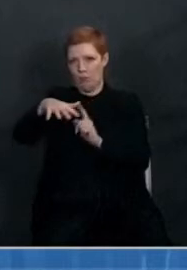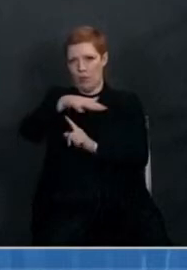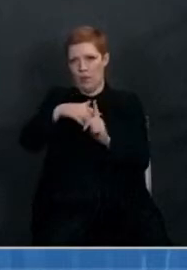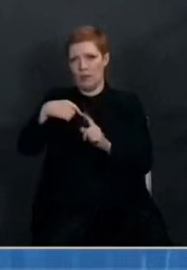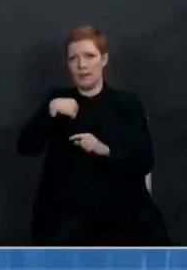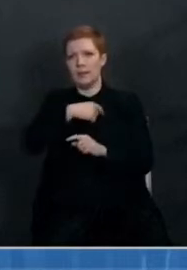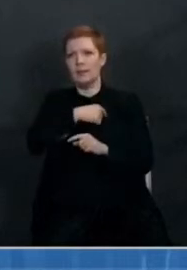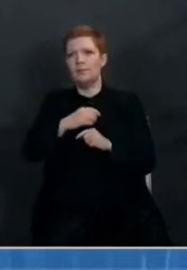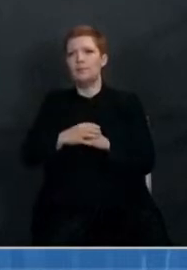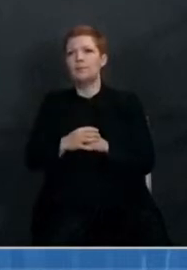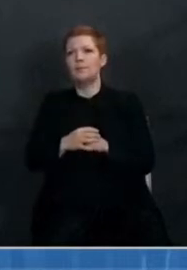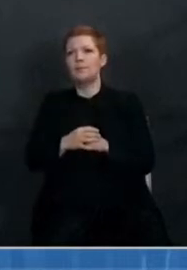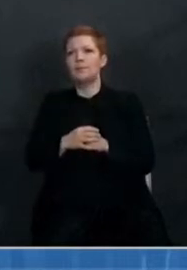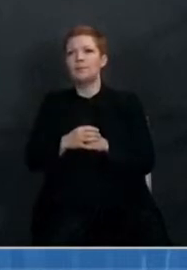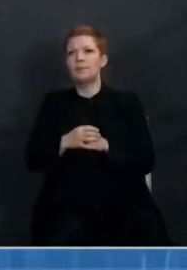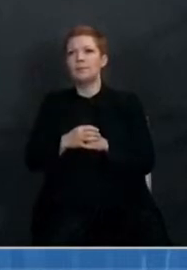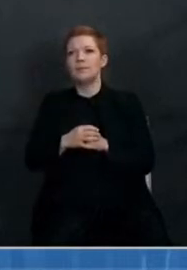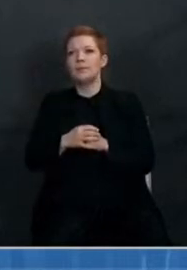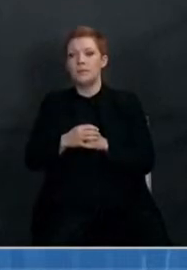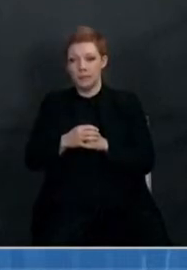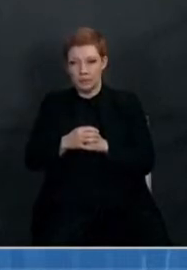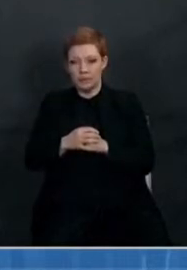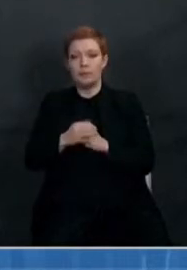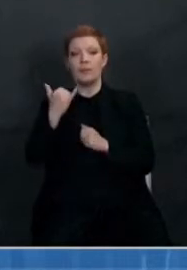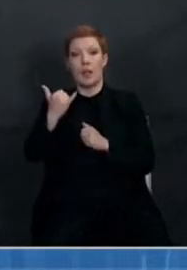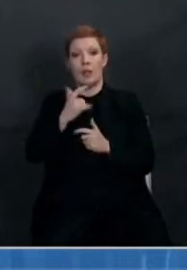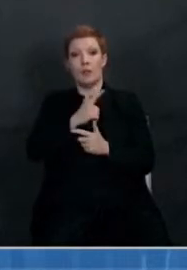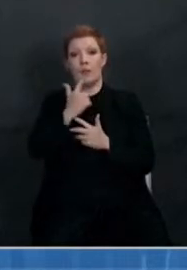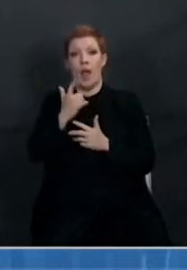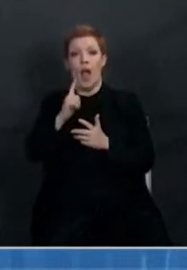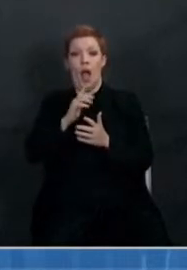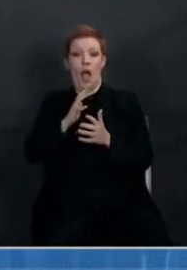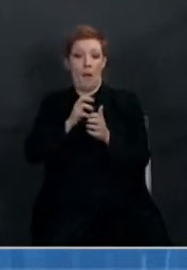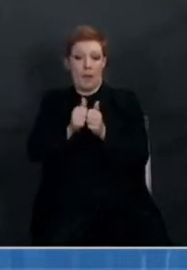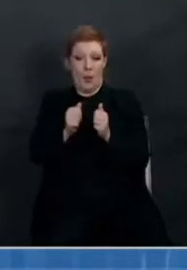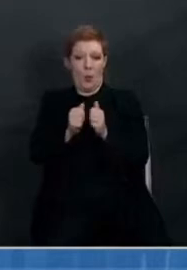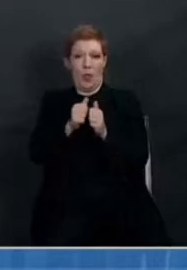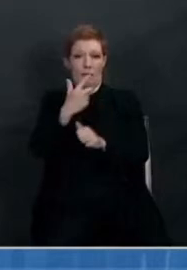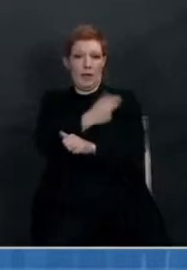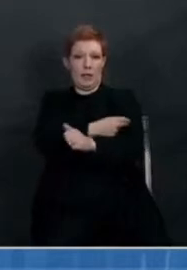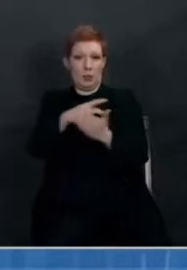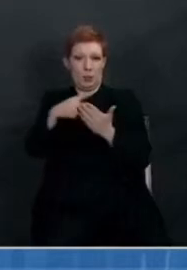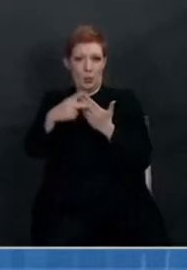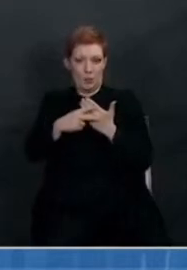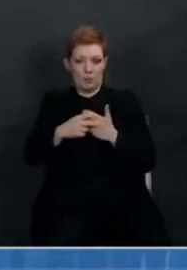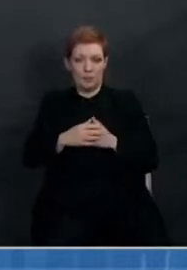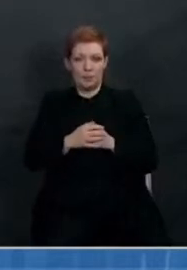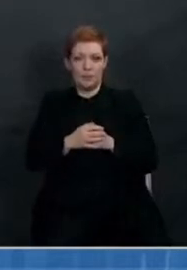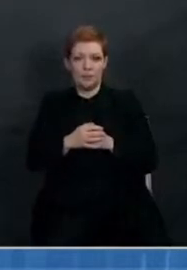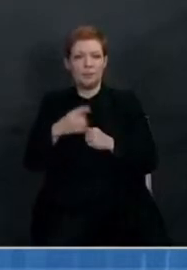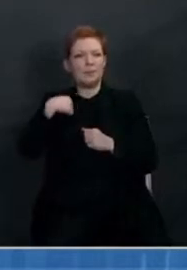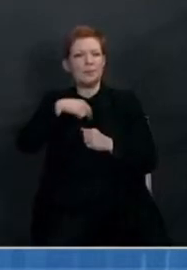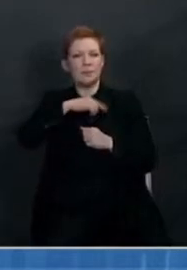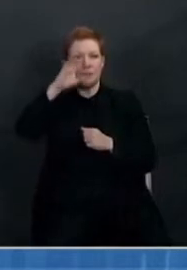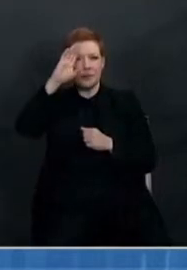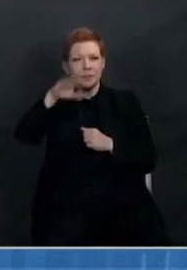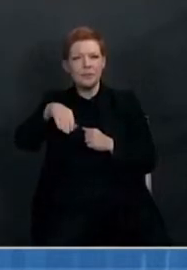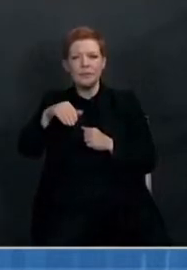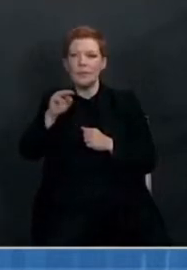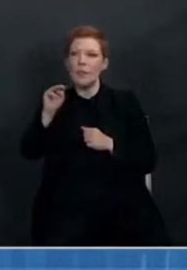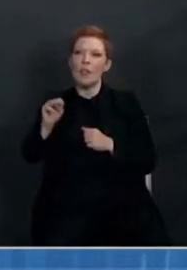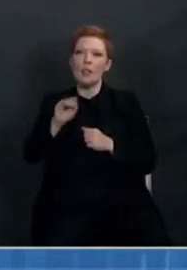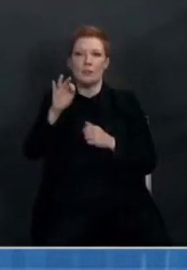Next, I want to give an update to our vaccination program. We know that even as millions of Americans are getting